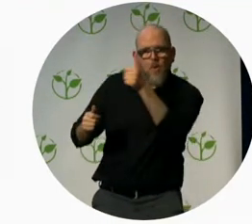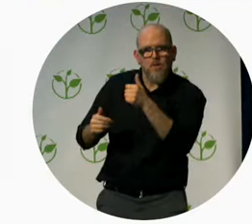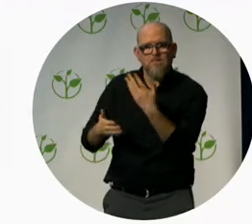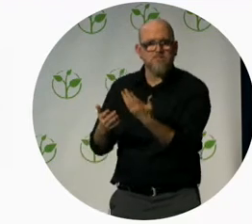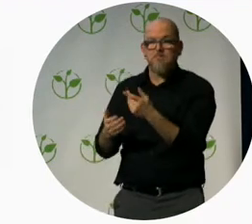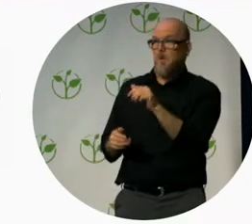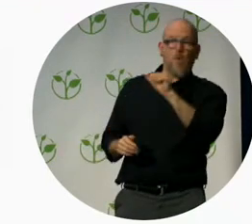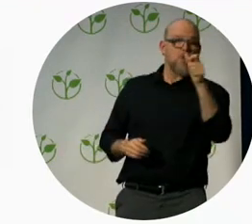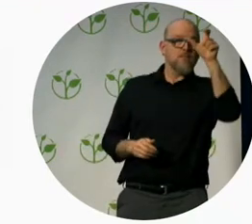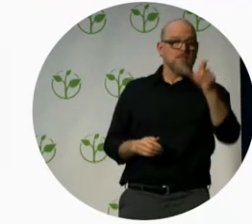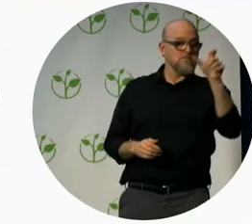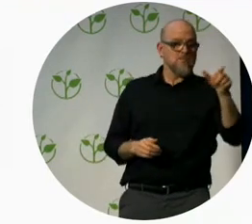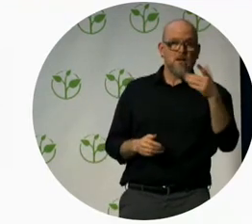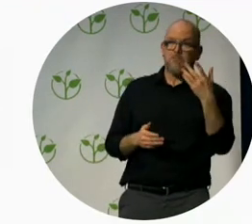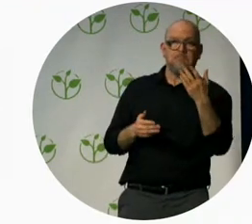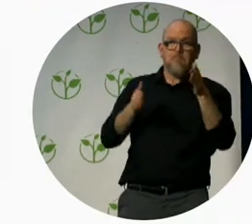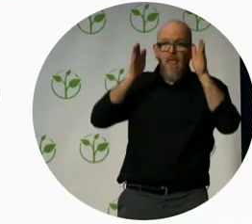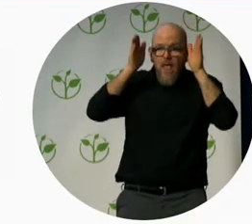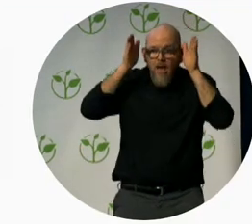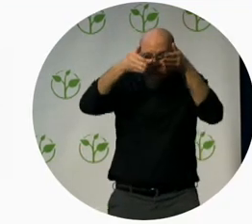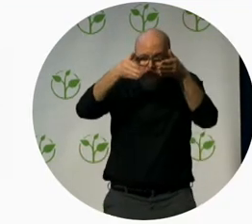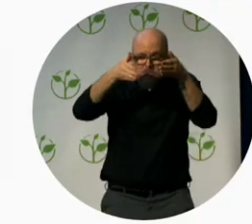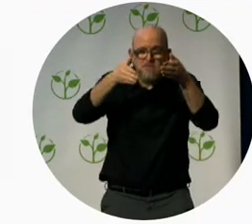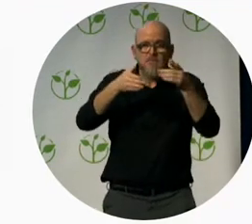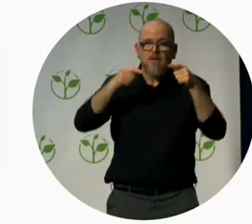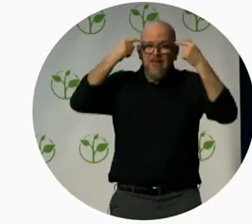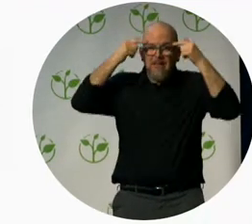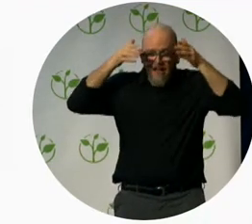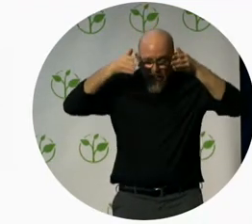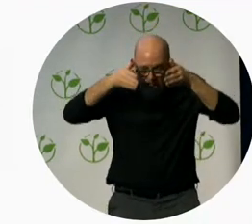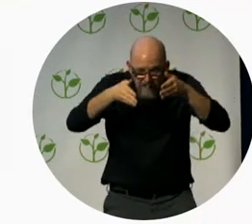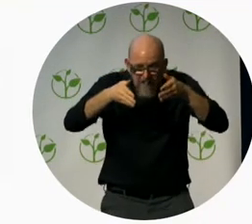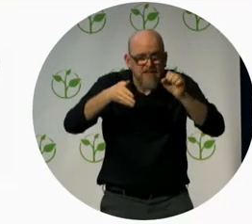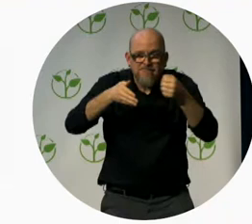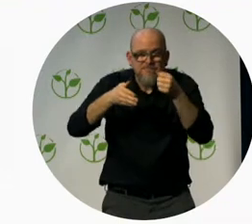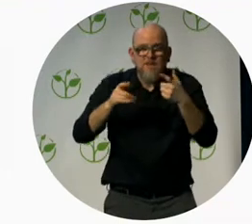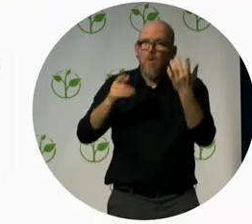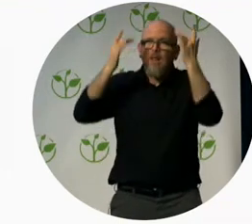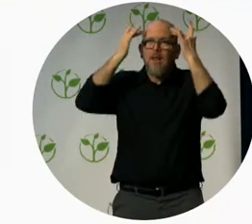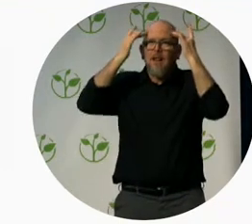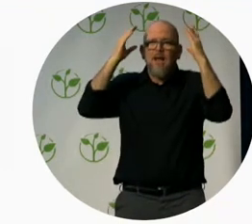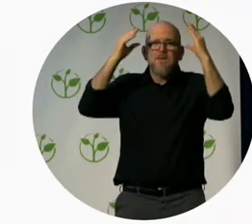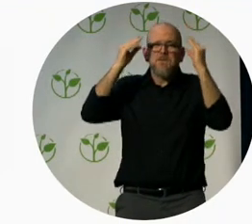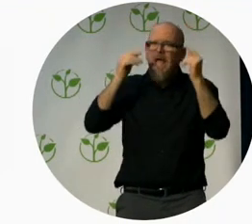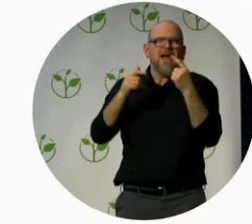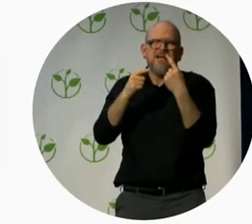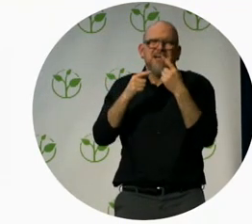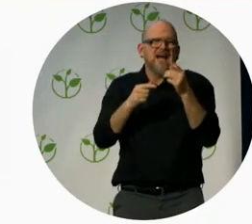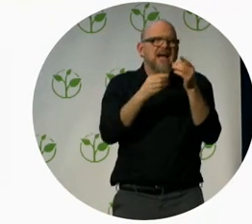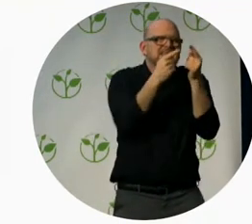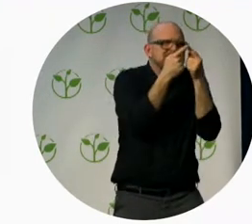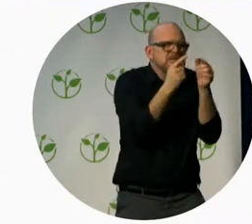people with a traumatic brain injury, and truly all of us. So we saw the curb-cut effect